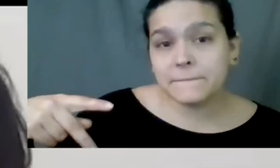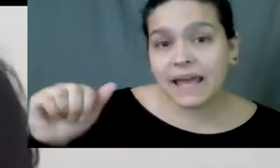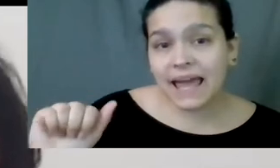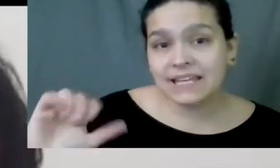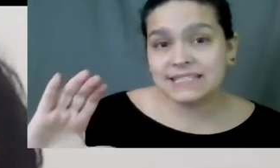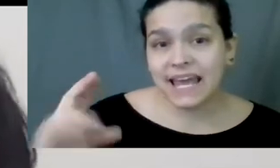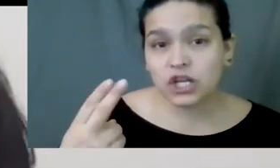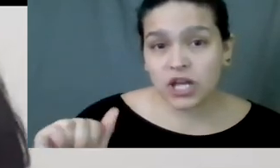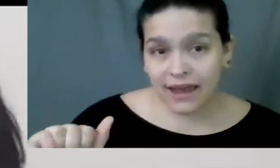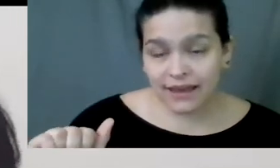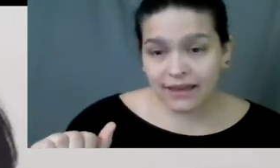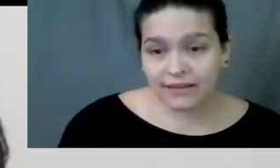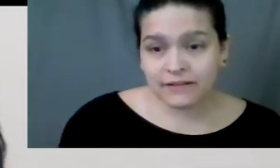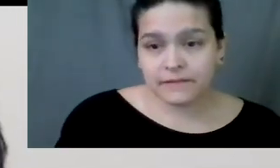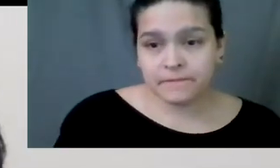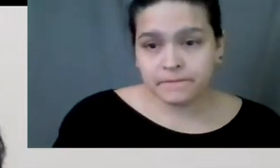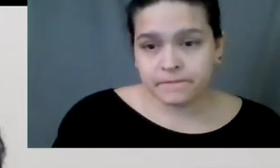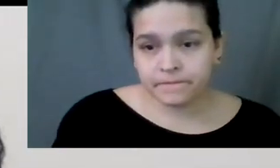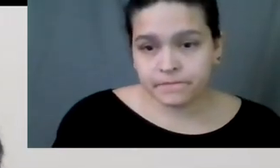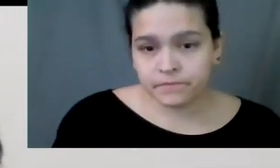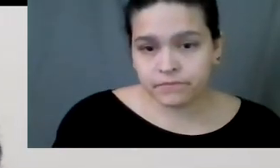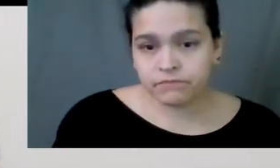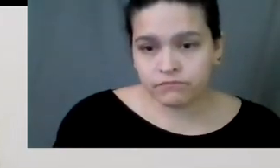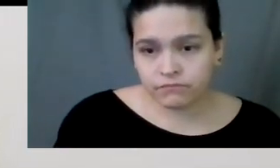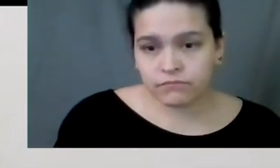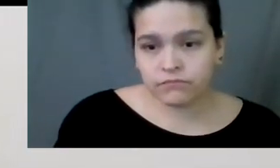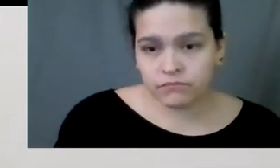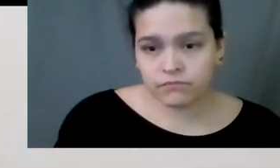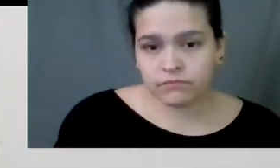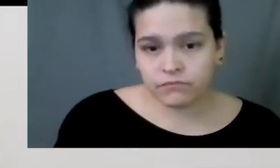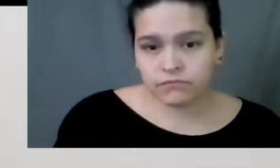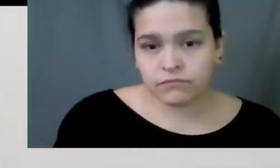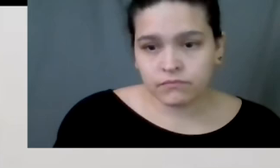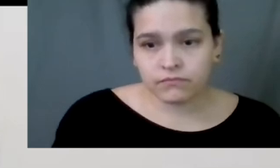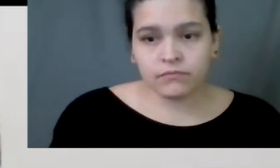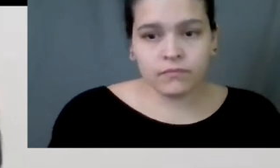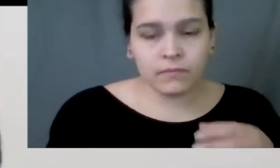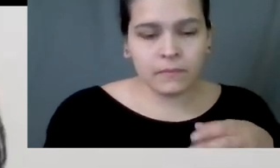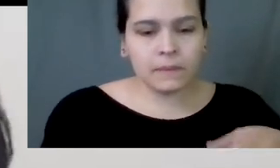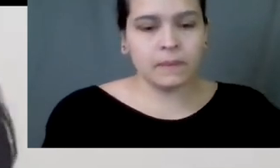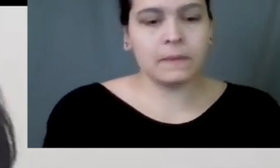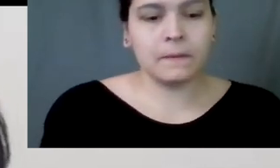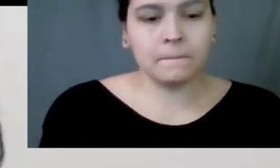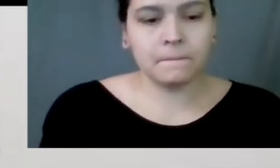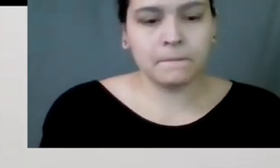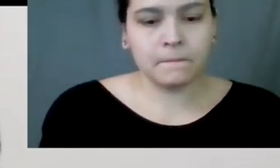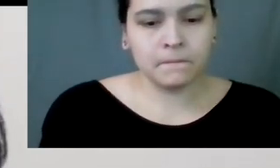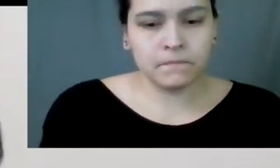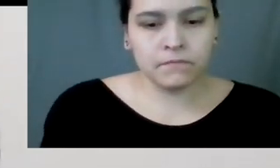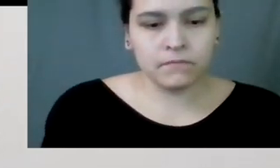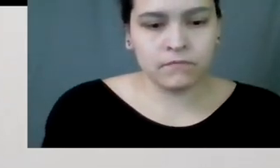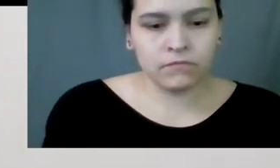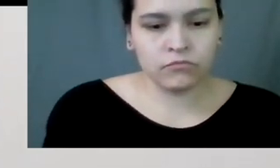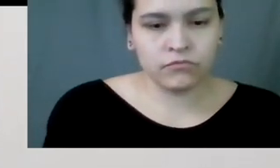P A C H A. And if you go down that rabbit hole,